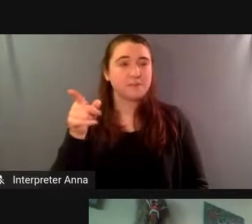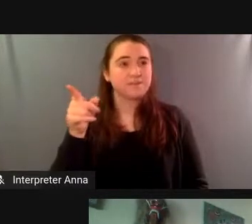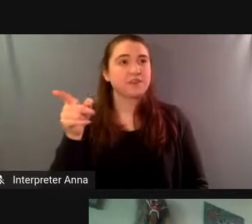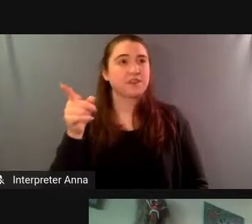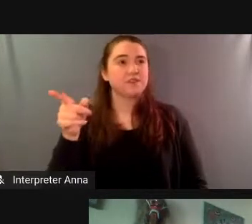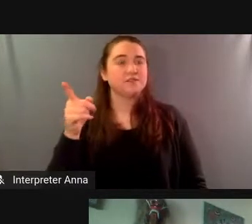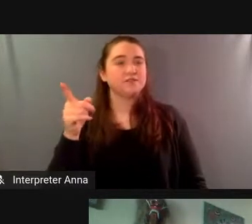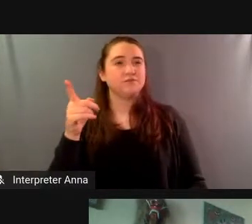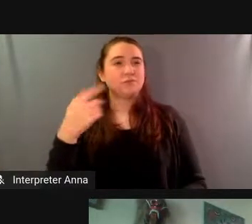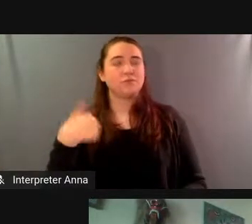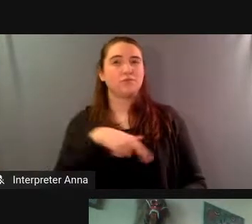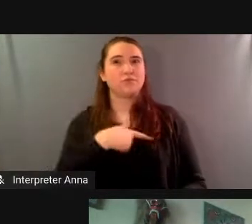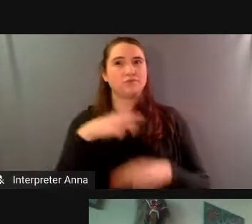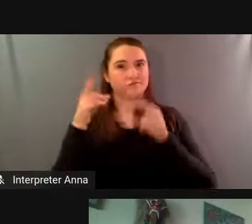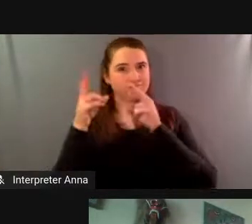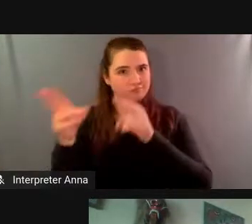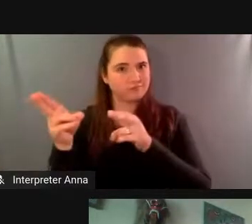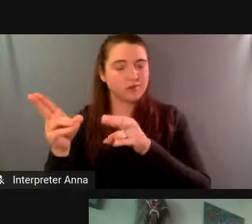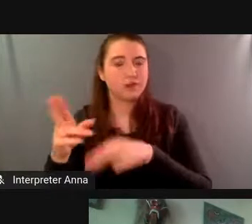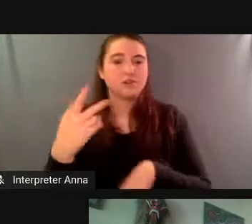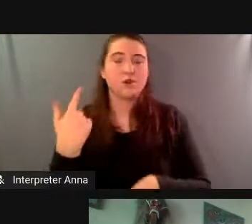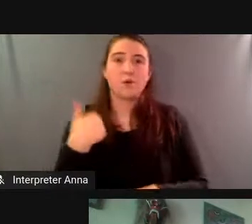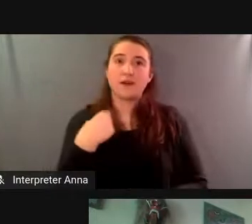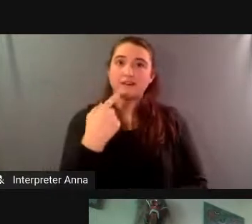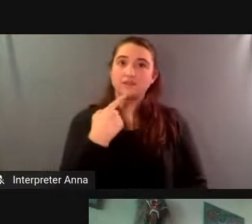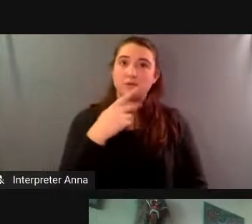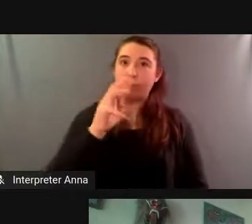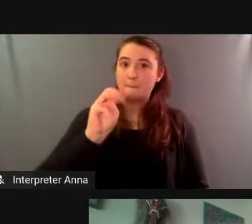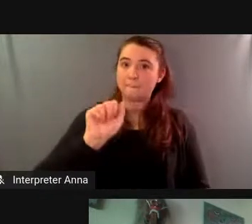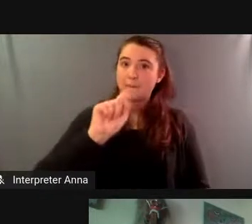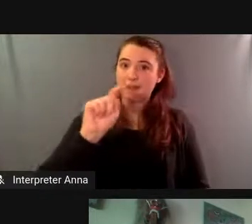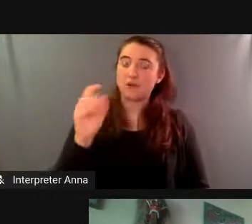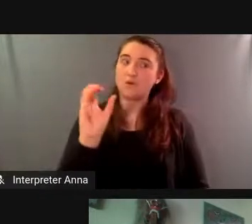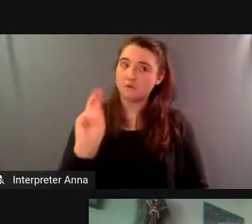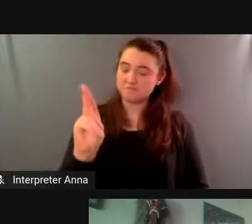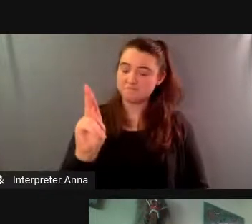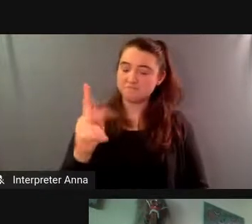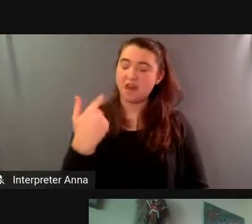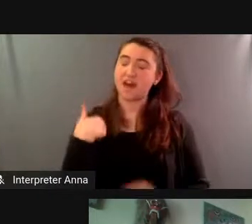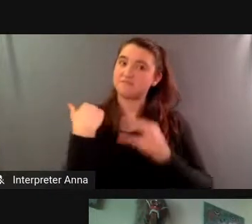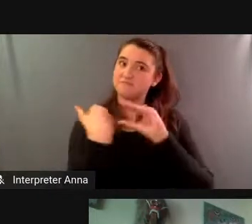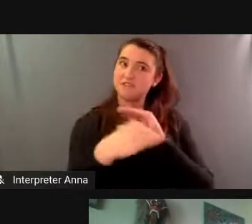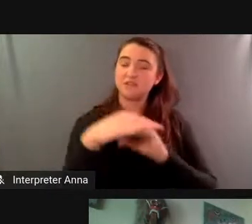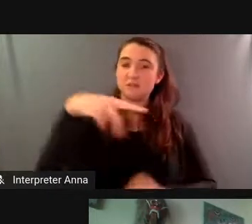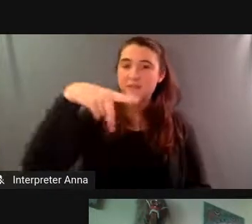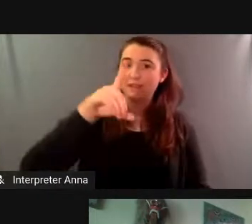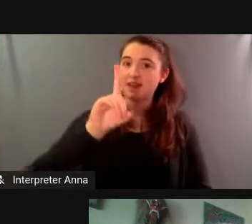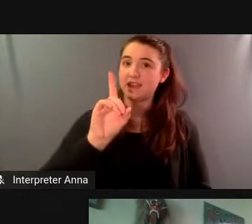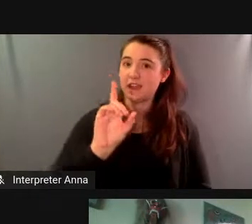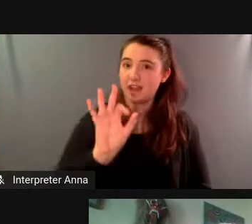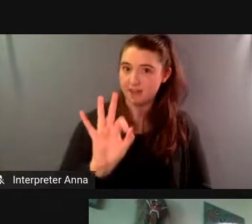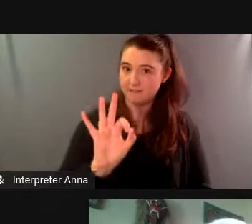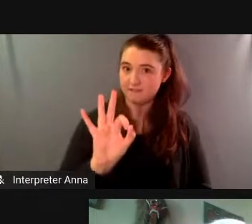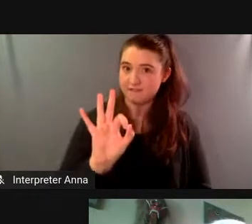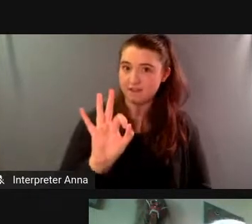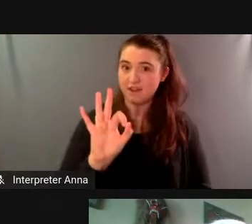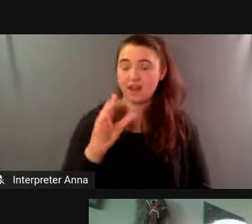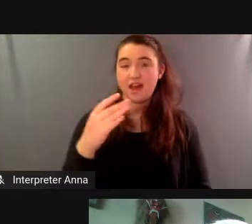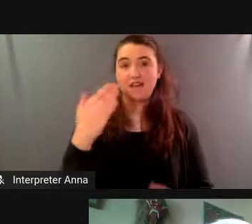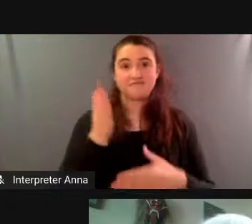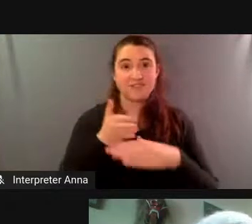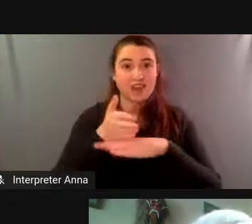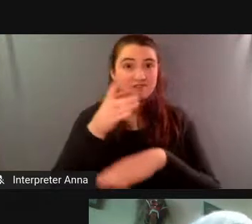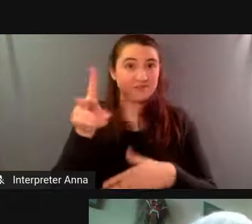said uh i'll send you a pdf of my last book on biosphere 2 and we'll talk after you read it and